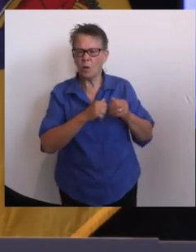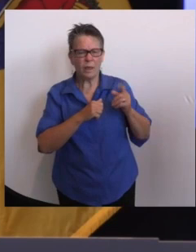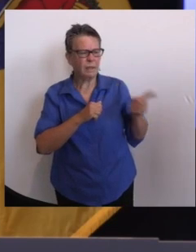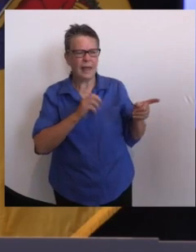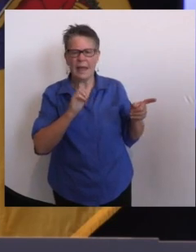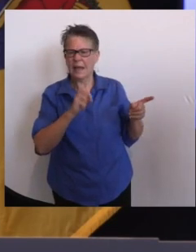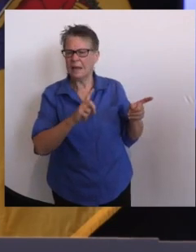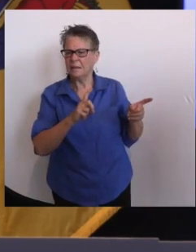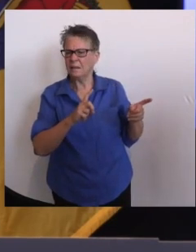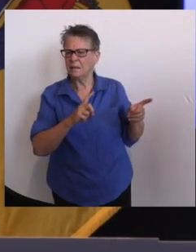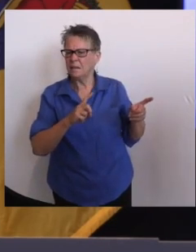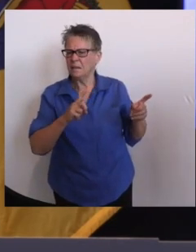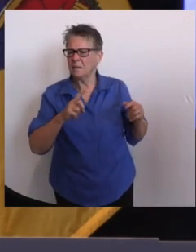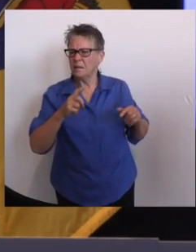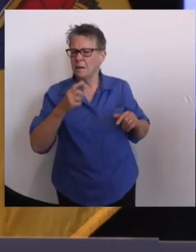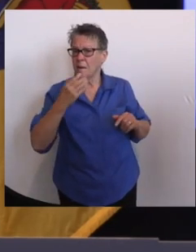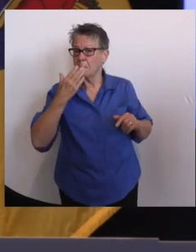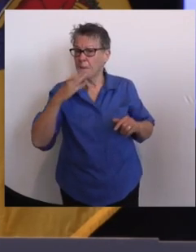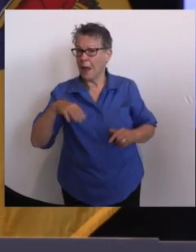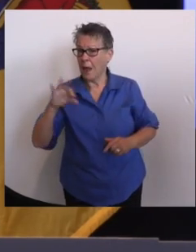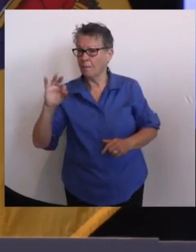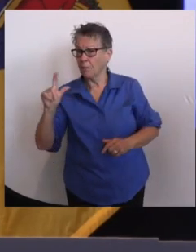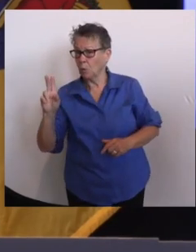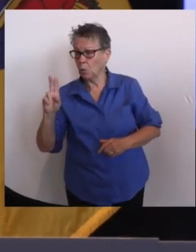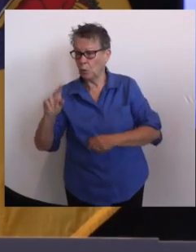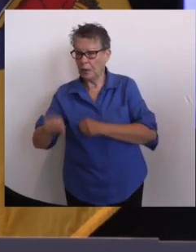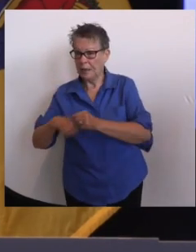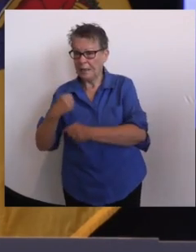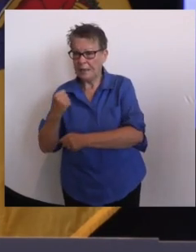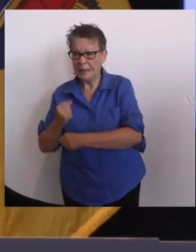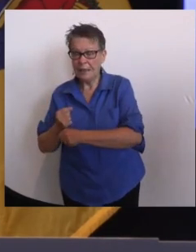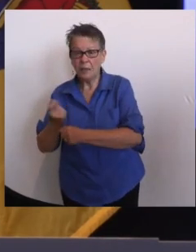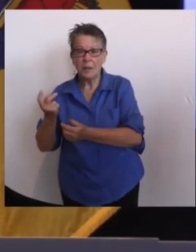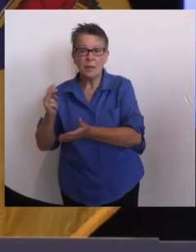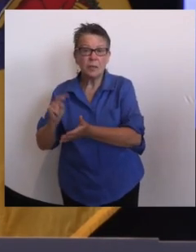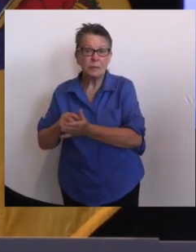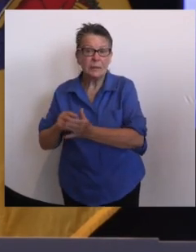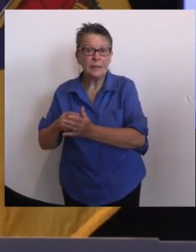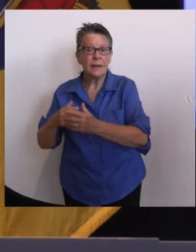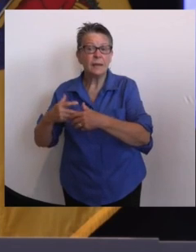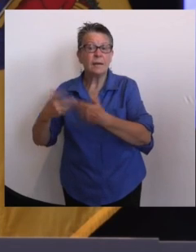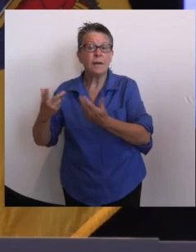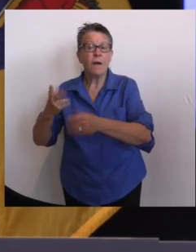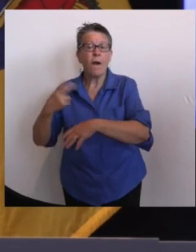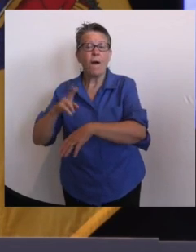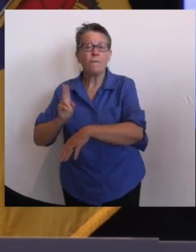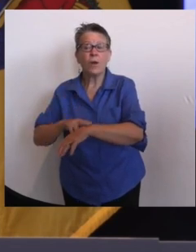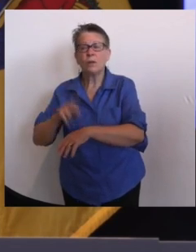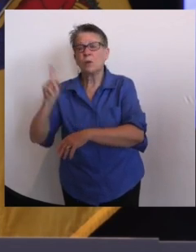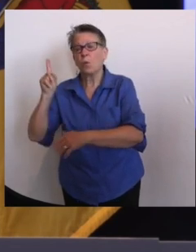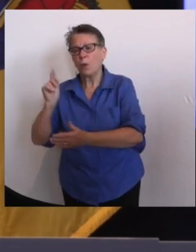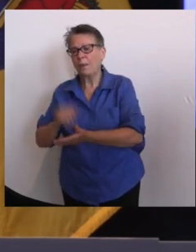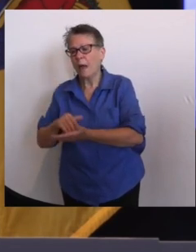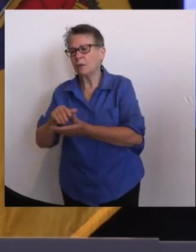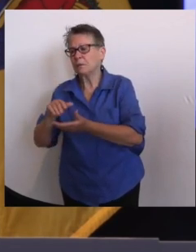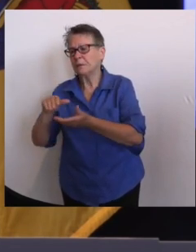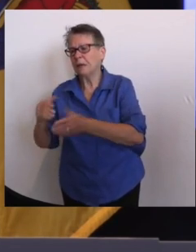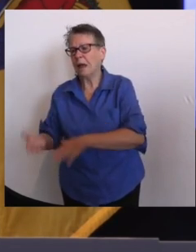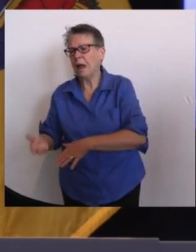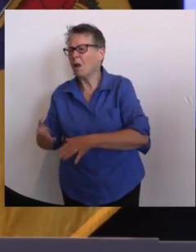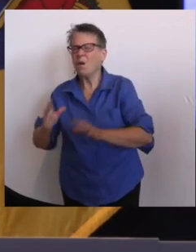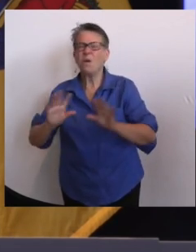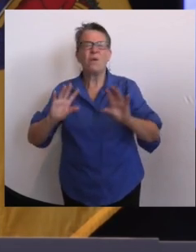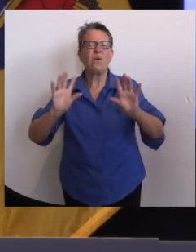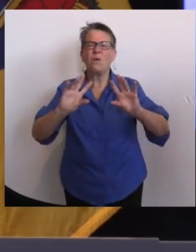flu season sort of just writing off that level of fatality is just takes your breath away. I mentioned a short while ago, 750